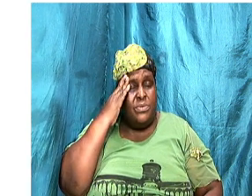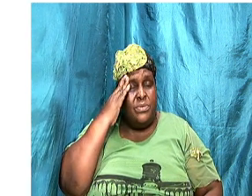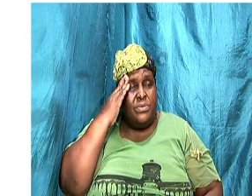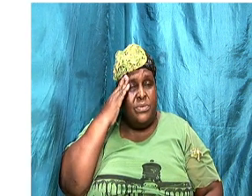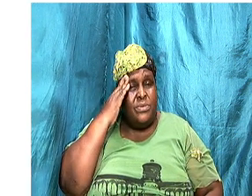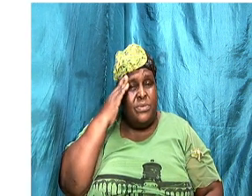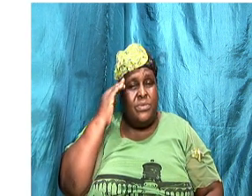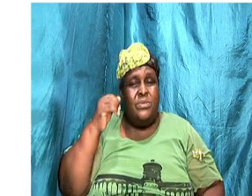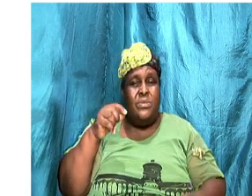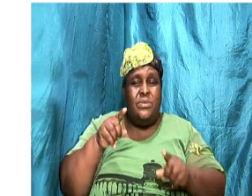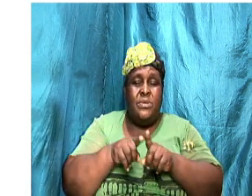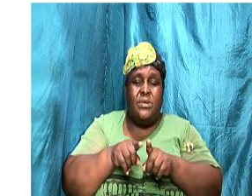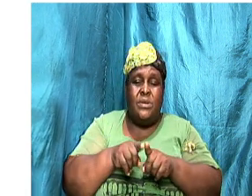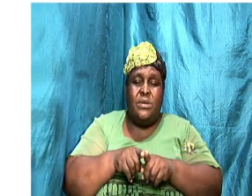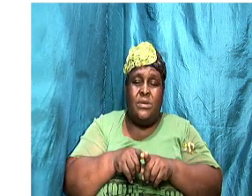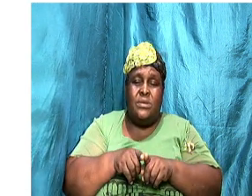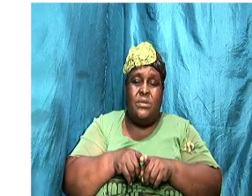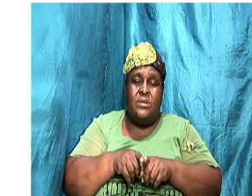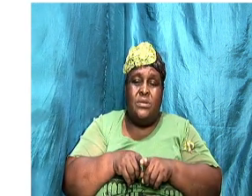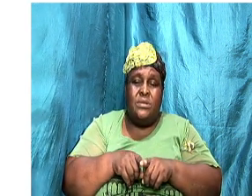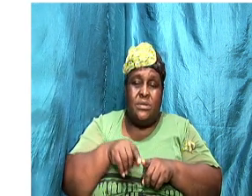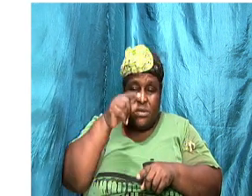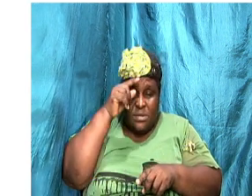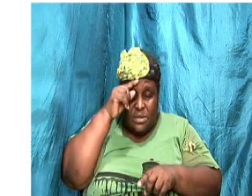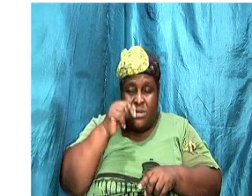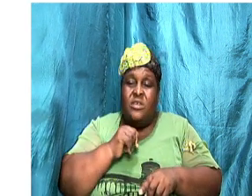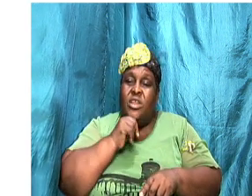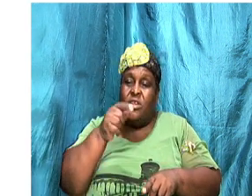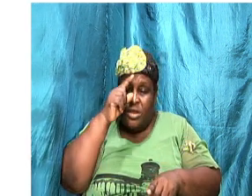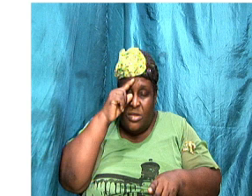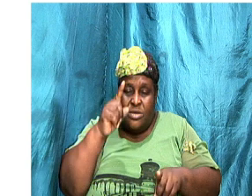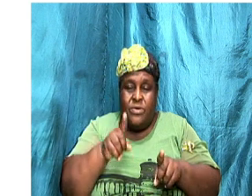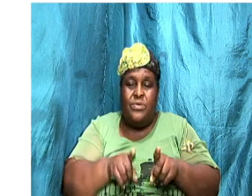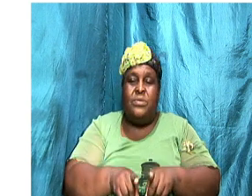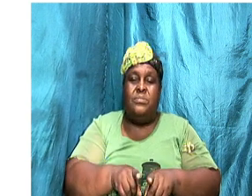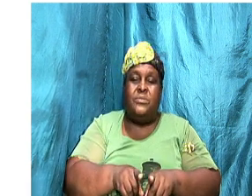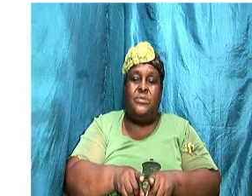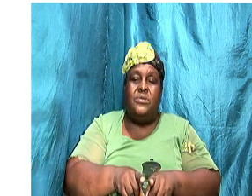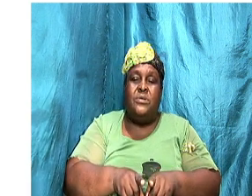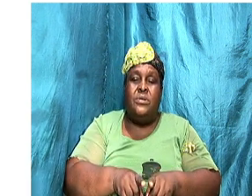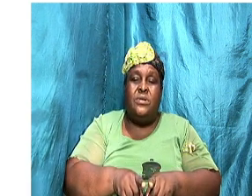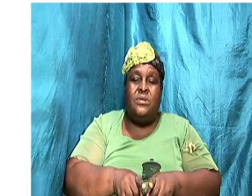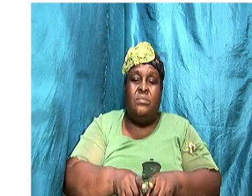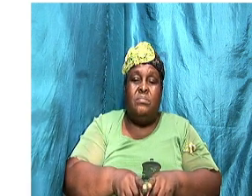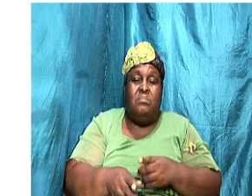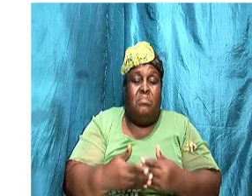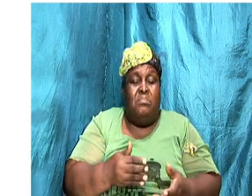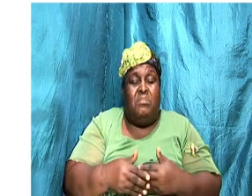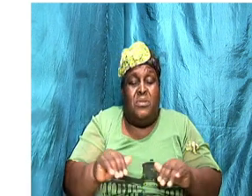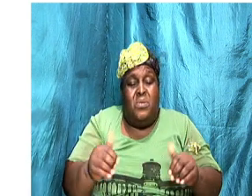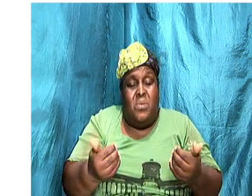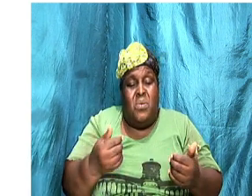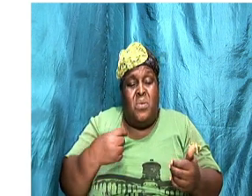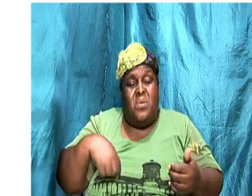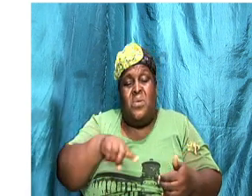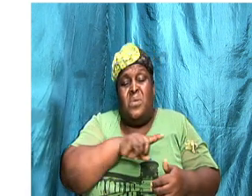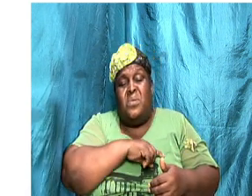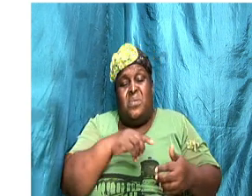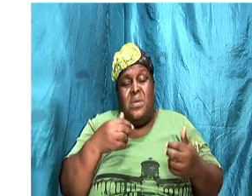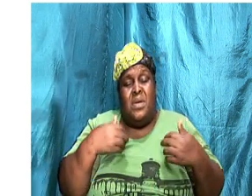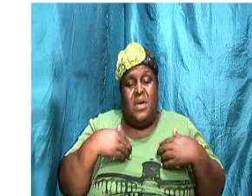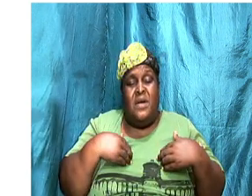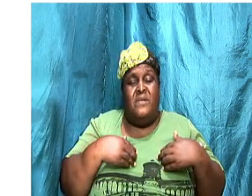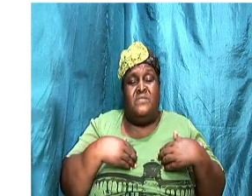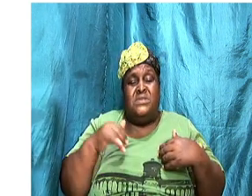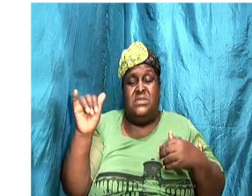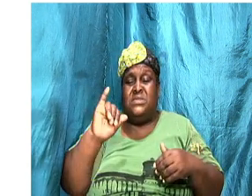as it pertains to the disagreement so it doesn't matter how we have things in common and how we are able to see